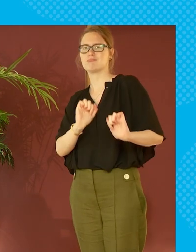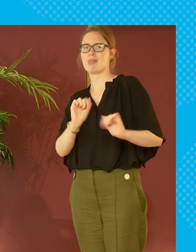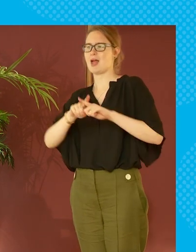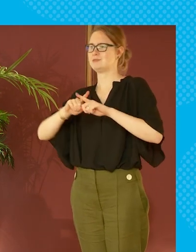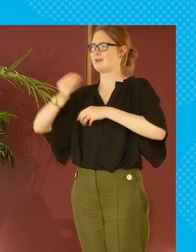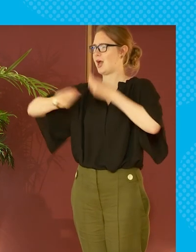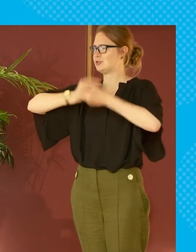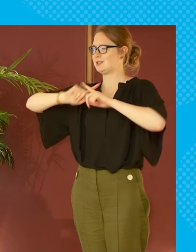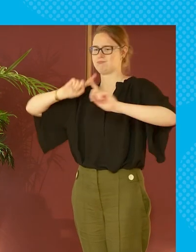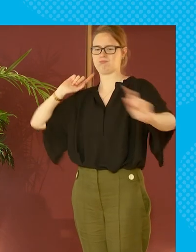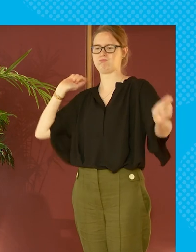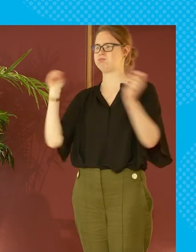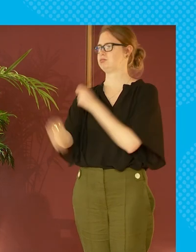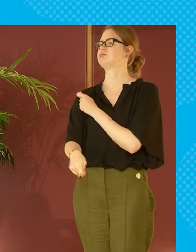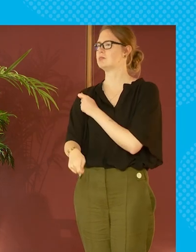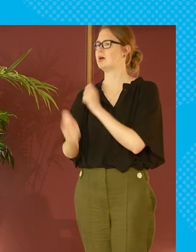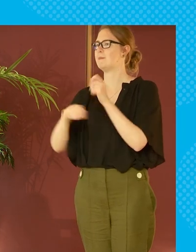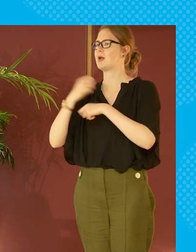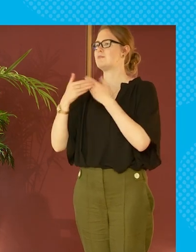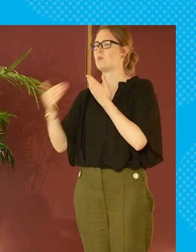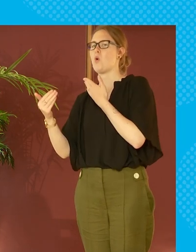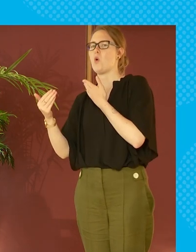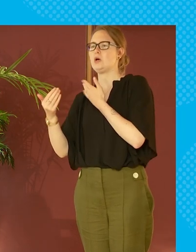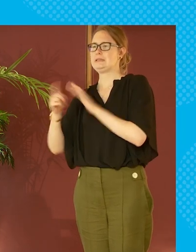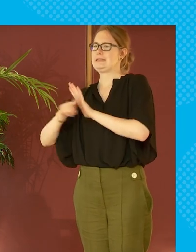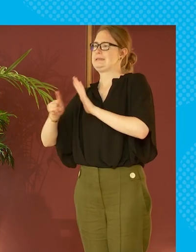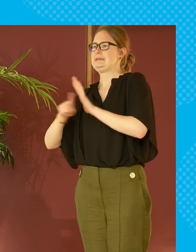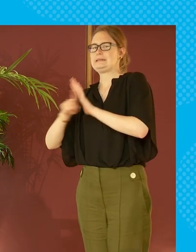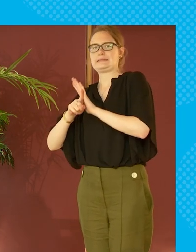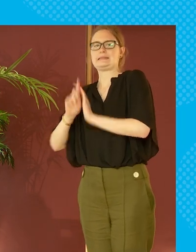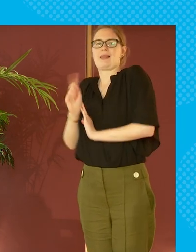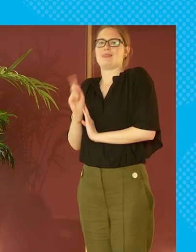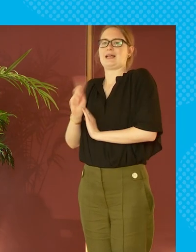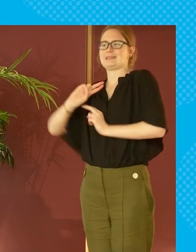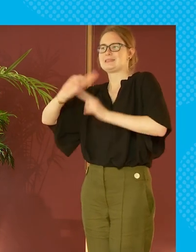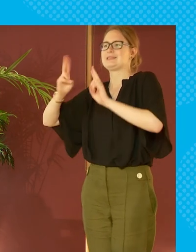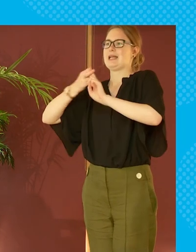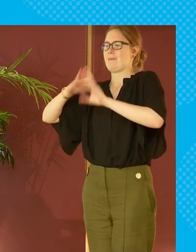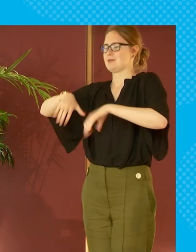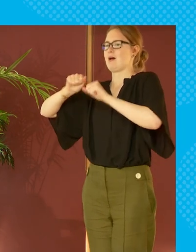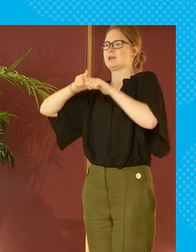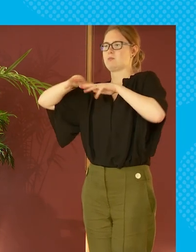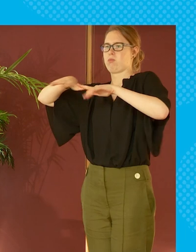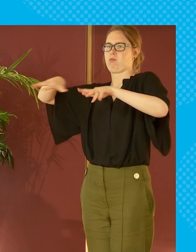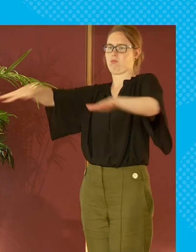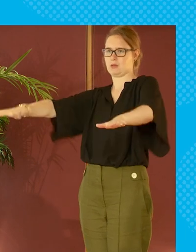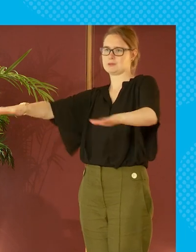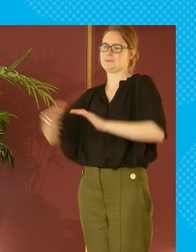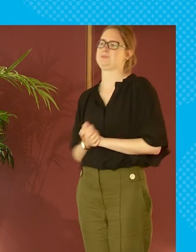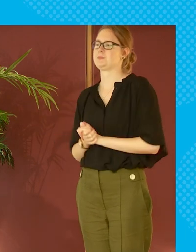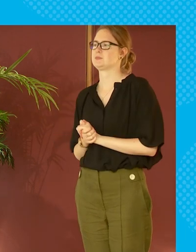the discourse and the narrative changes and becomes far more pernicious and that is where stigma starts